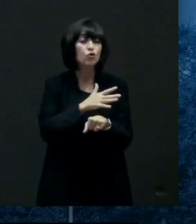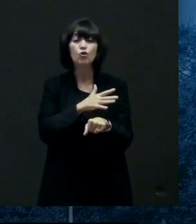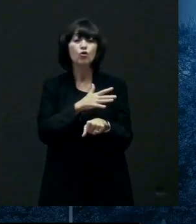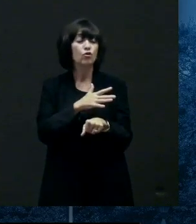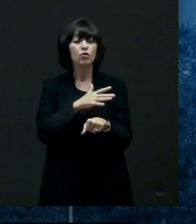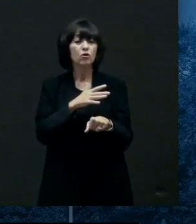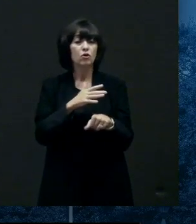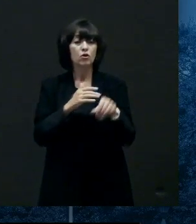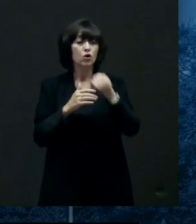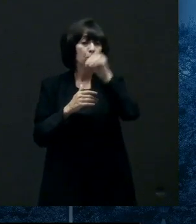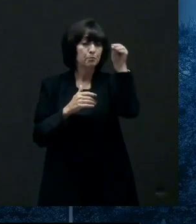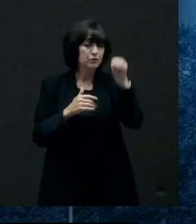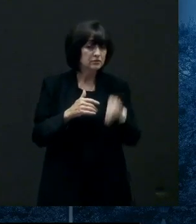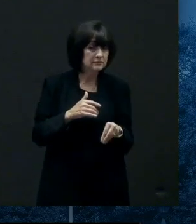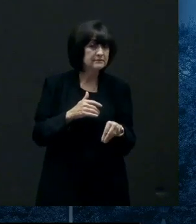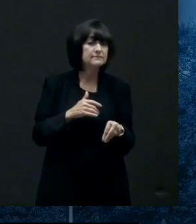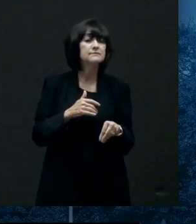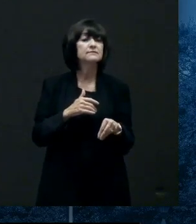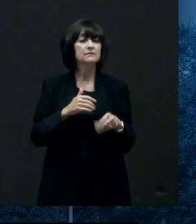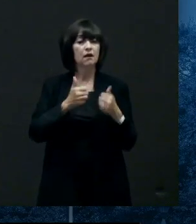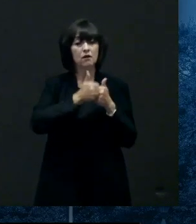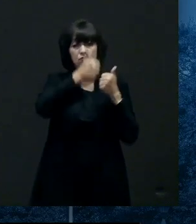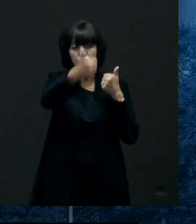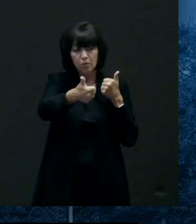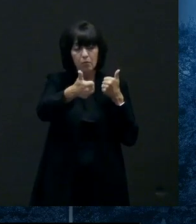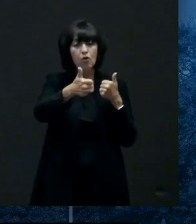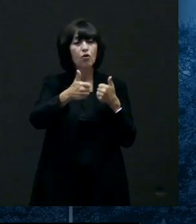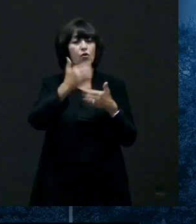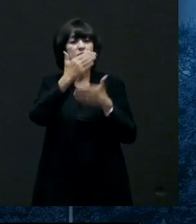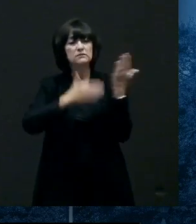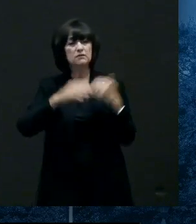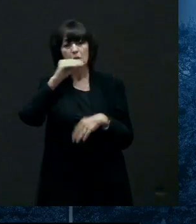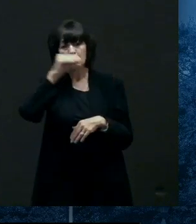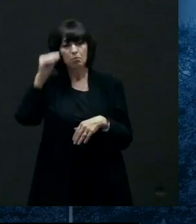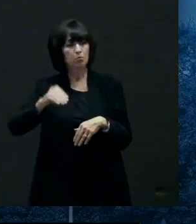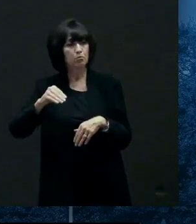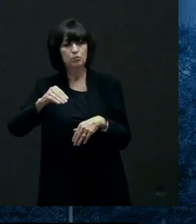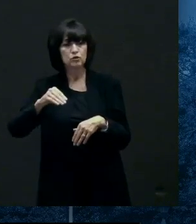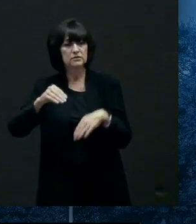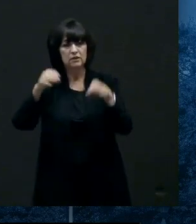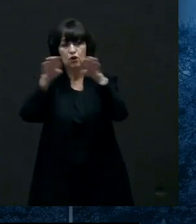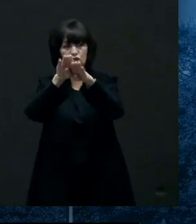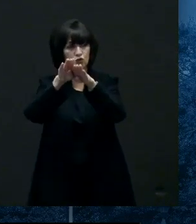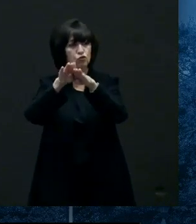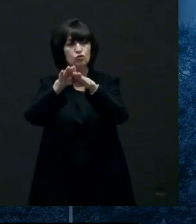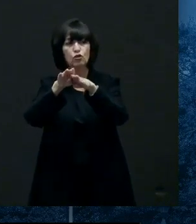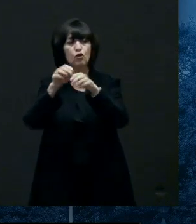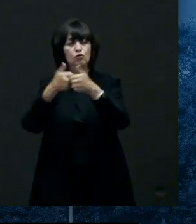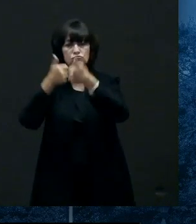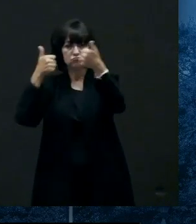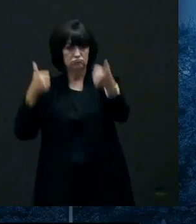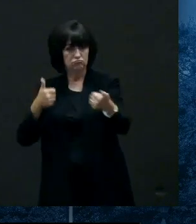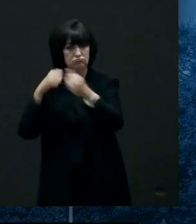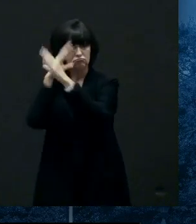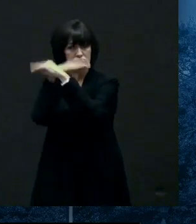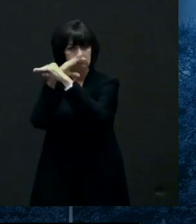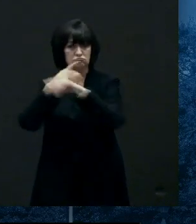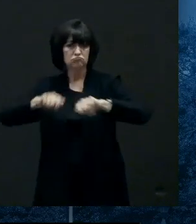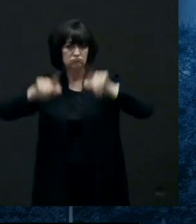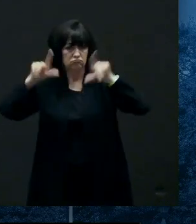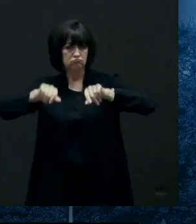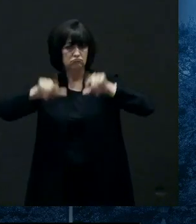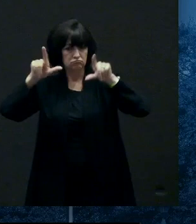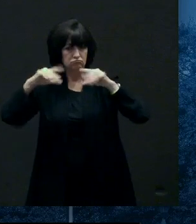instruction and as we move to into the scenario number two uh the yellow scenario which is